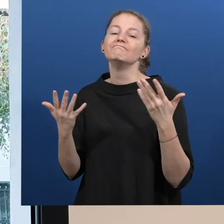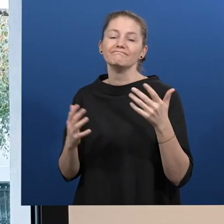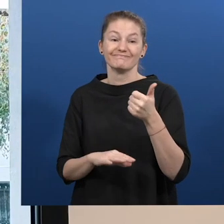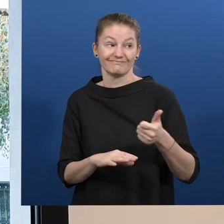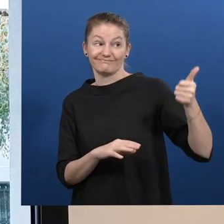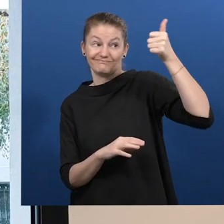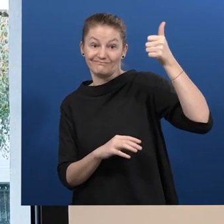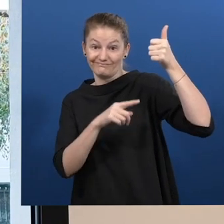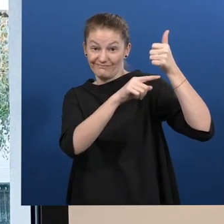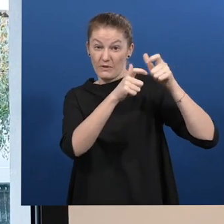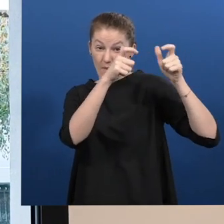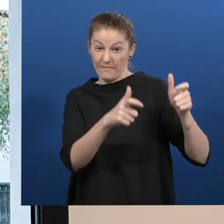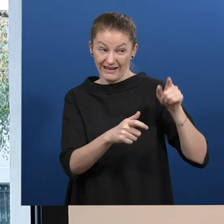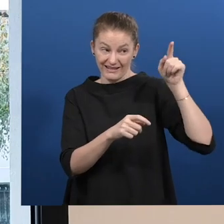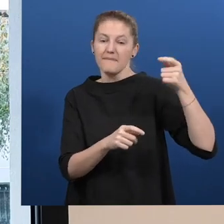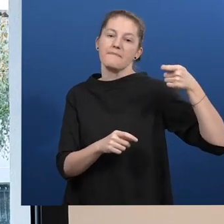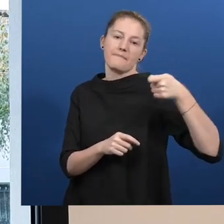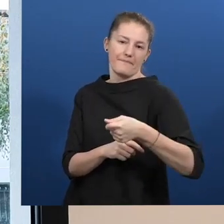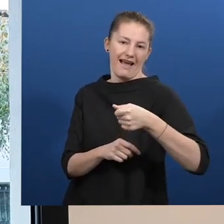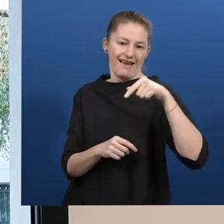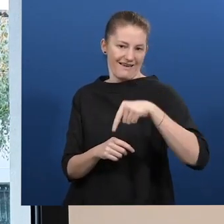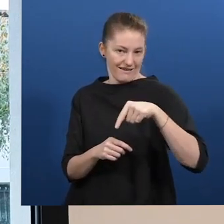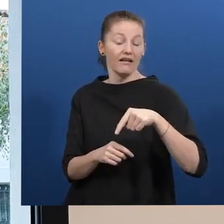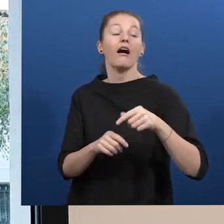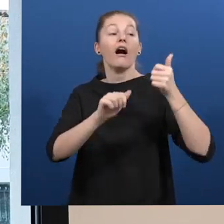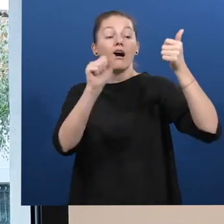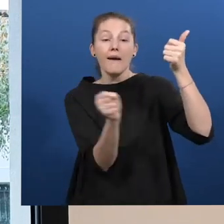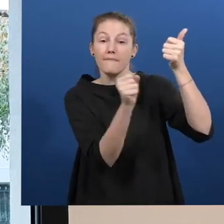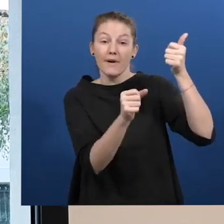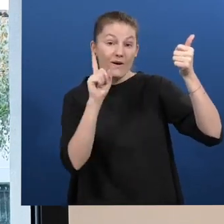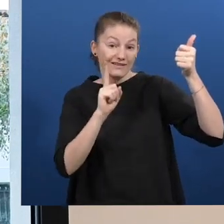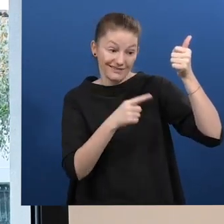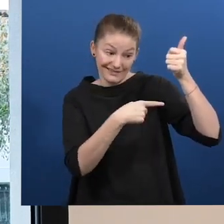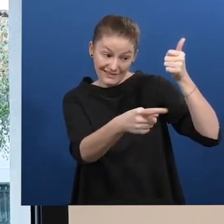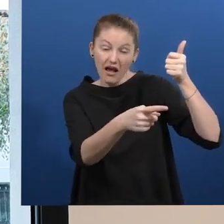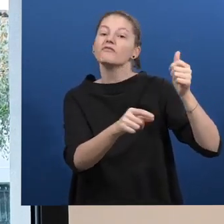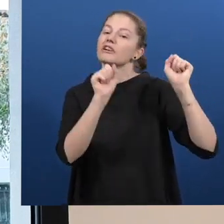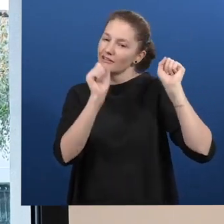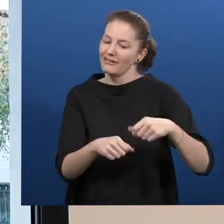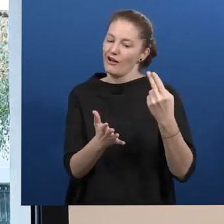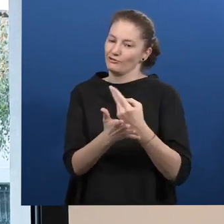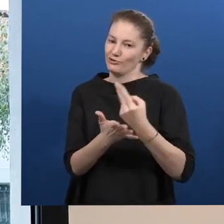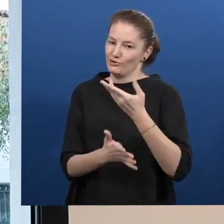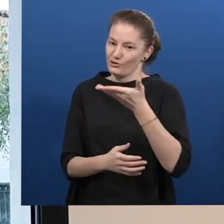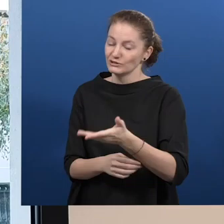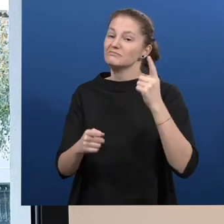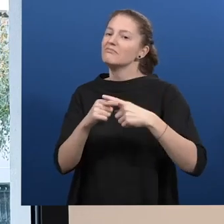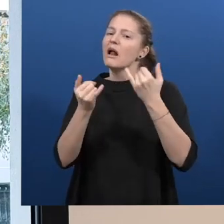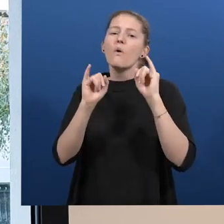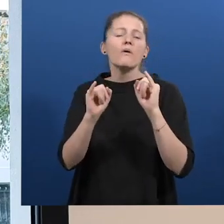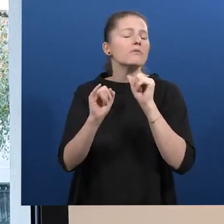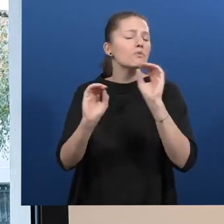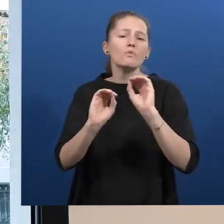The employer pays an annual fee per user. As the deaf user enjoys unlimited access to Tadeo,